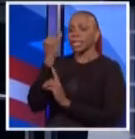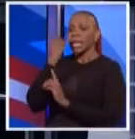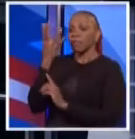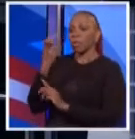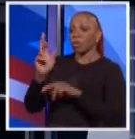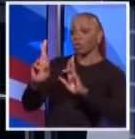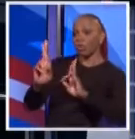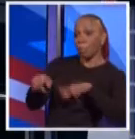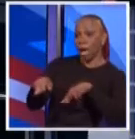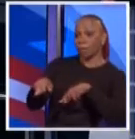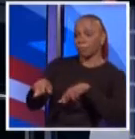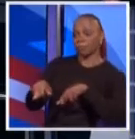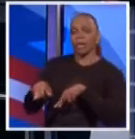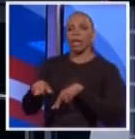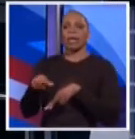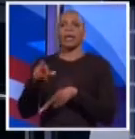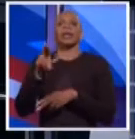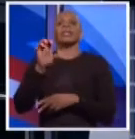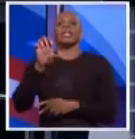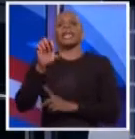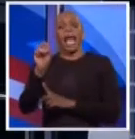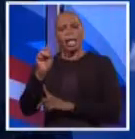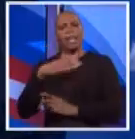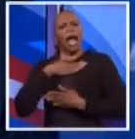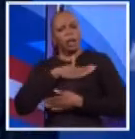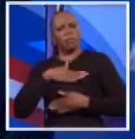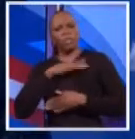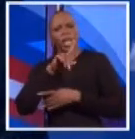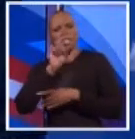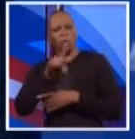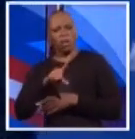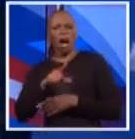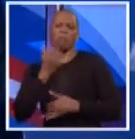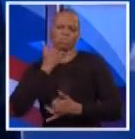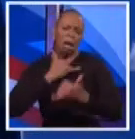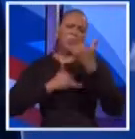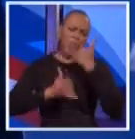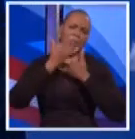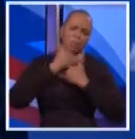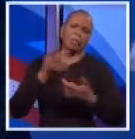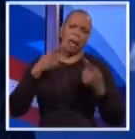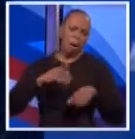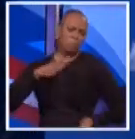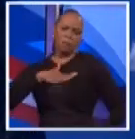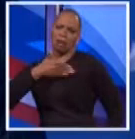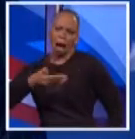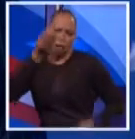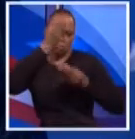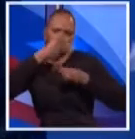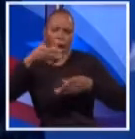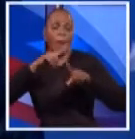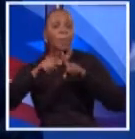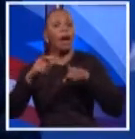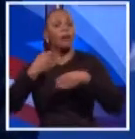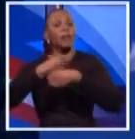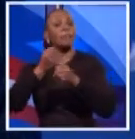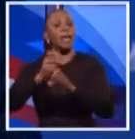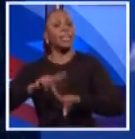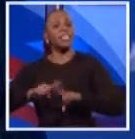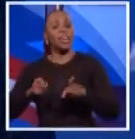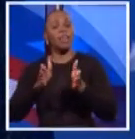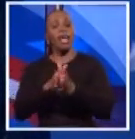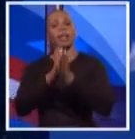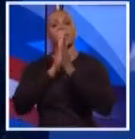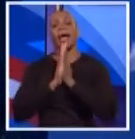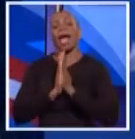wants to rebut. Only to say this, Martian, I appreciate the question. I made mistakes. I've been very forthright about that. But I made a difference. And that is what I'm asking